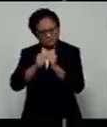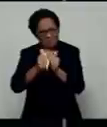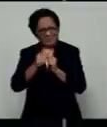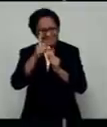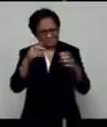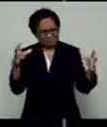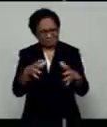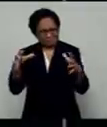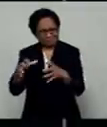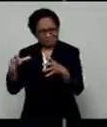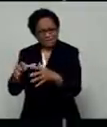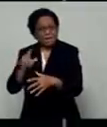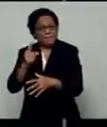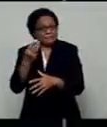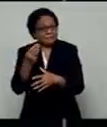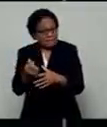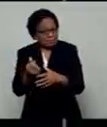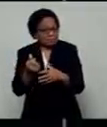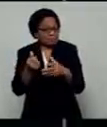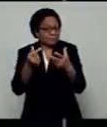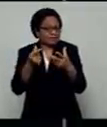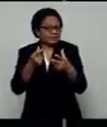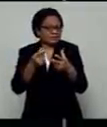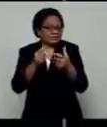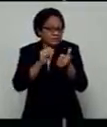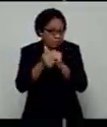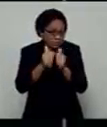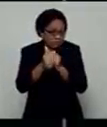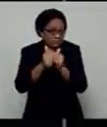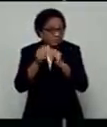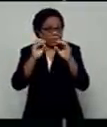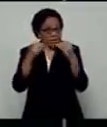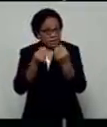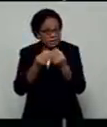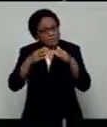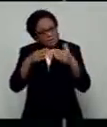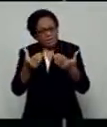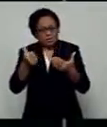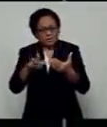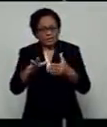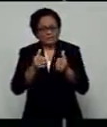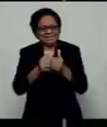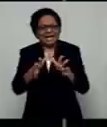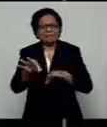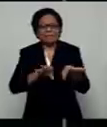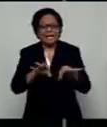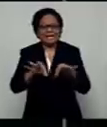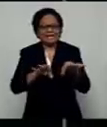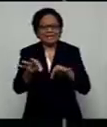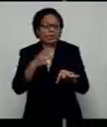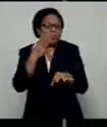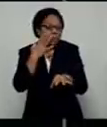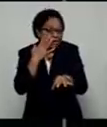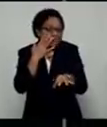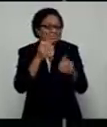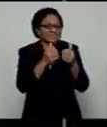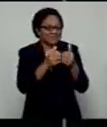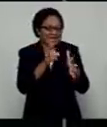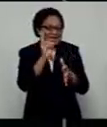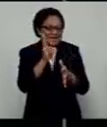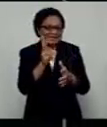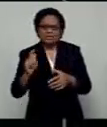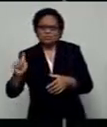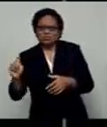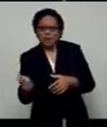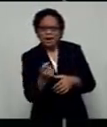federations that have mapped out return to play protocols and safety measures for when tournaments begin. Squash Fiji